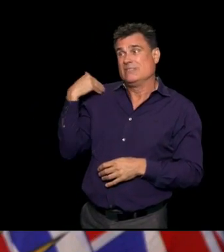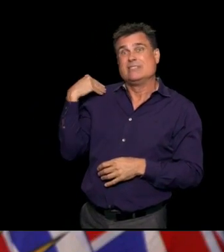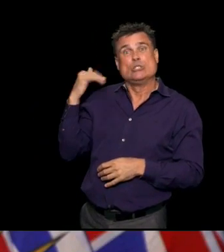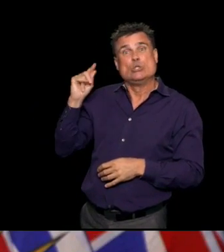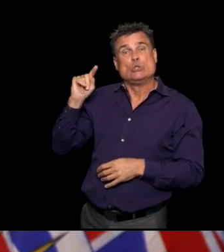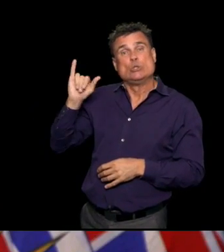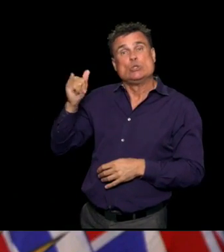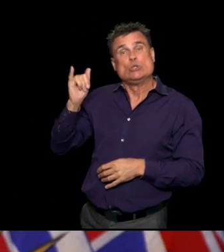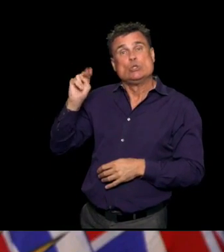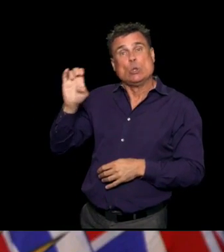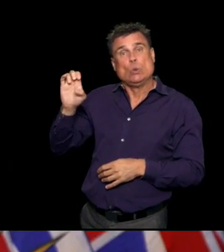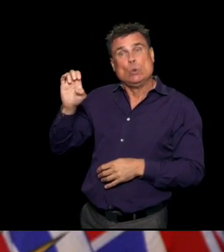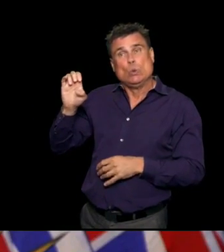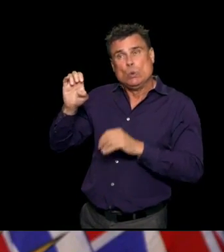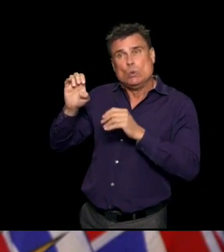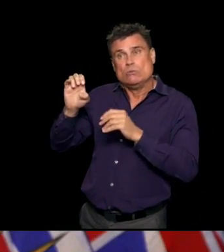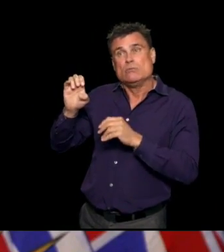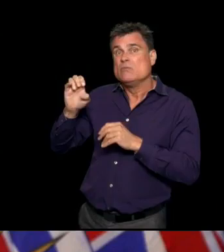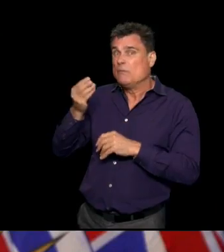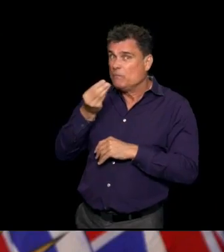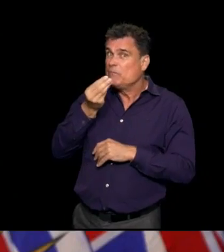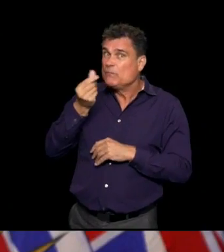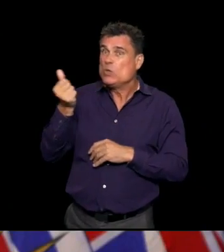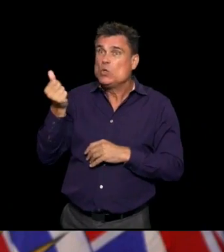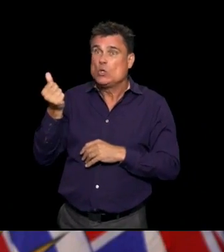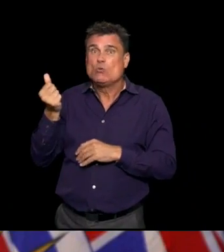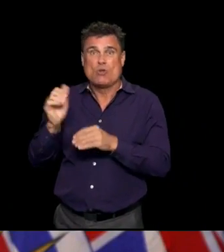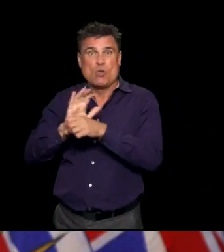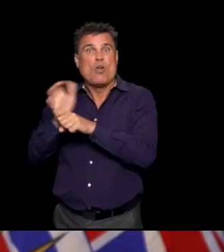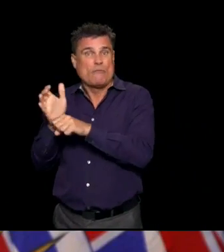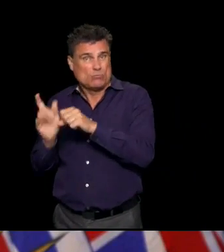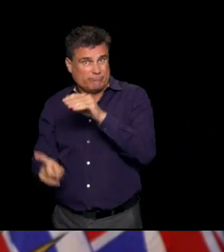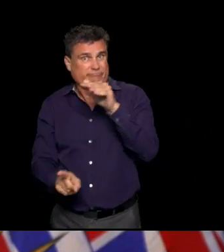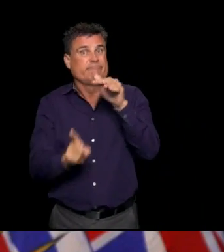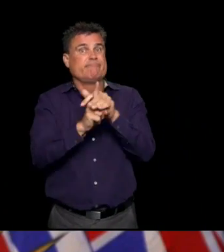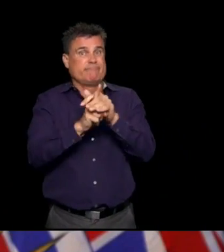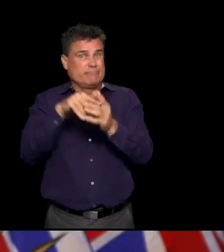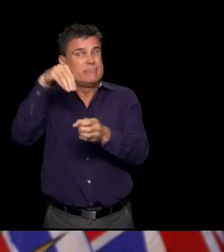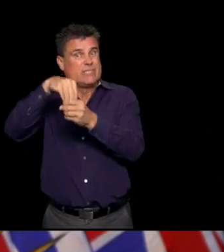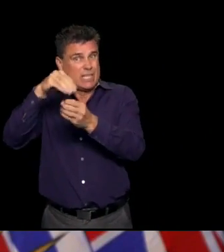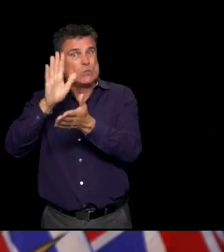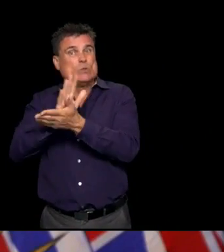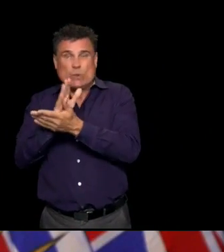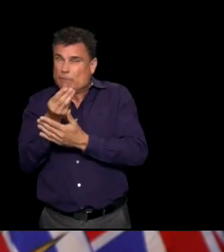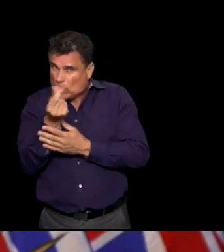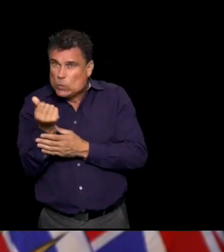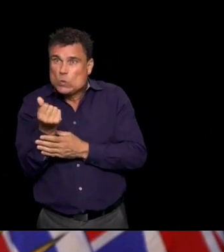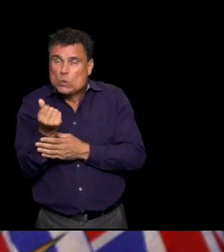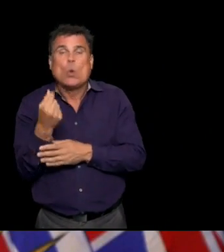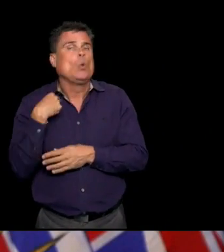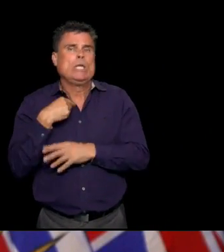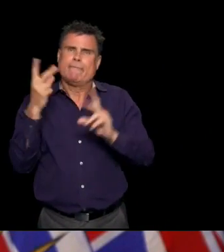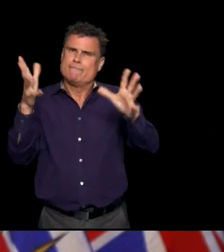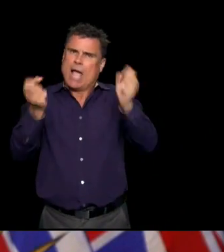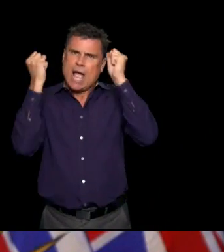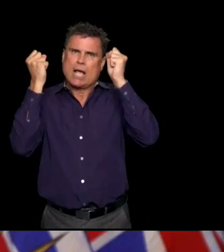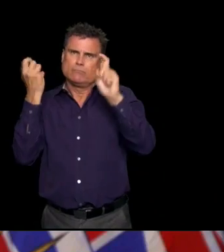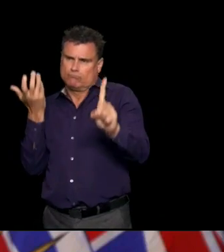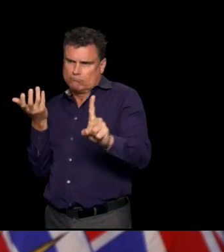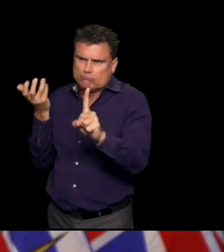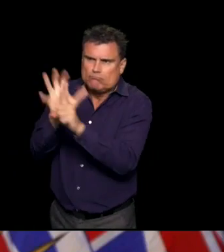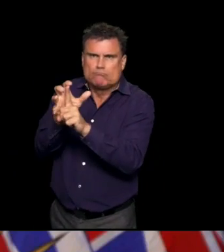with people who had COVID and we were able to manage it. And we managed it quickly and efficiently without transmissions.